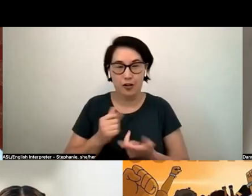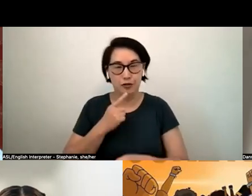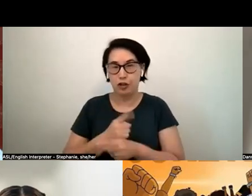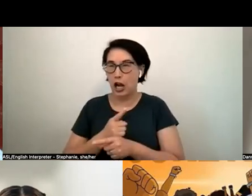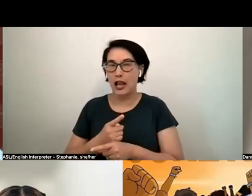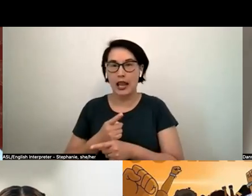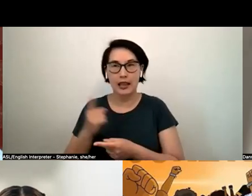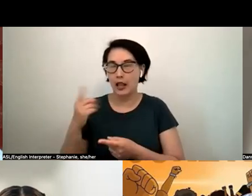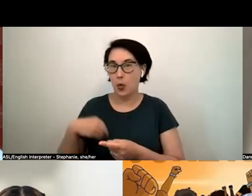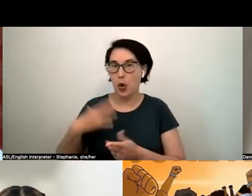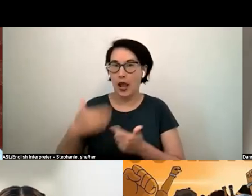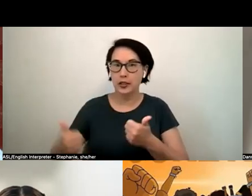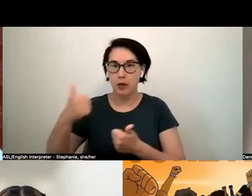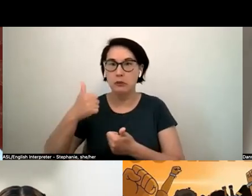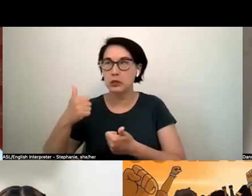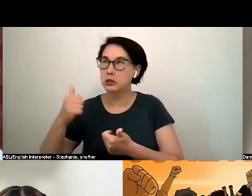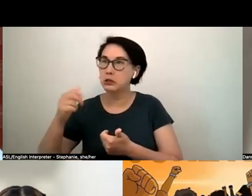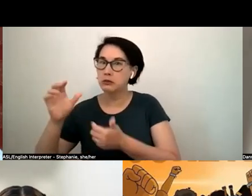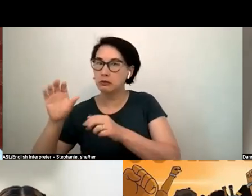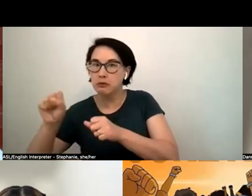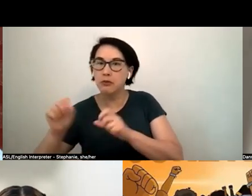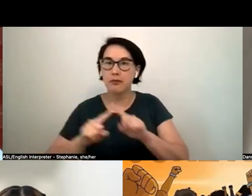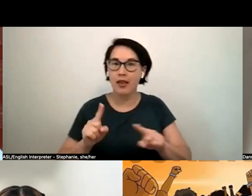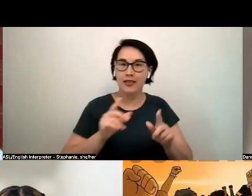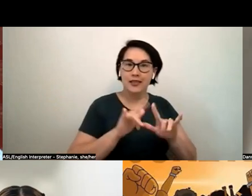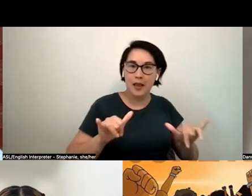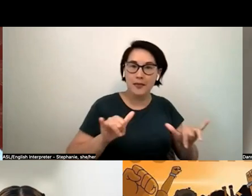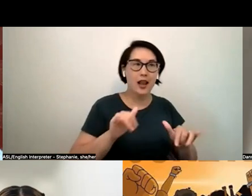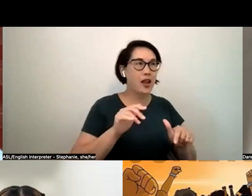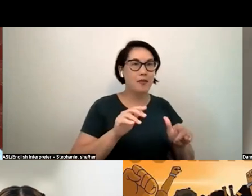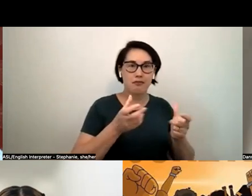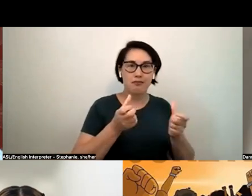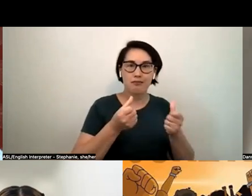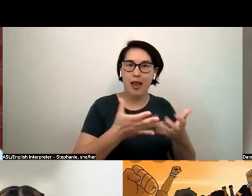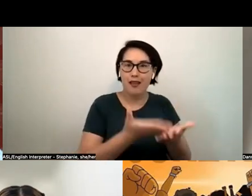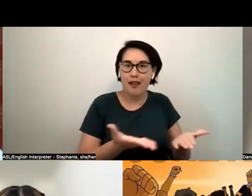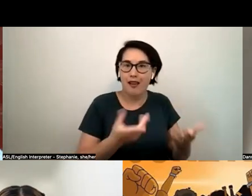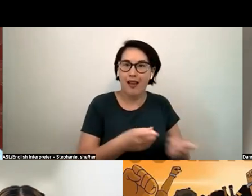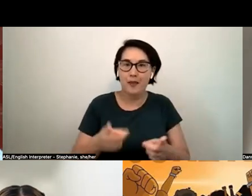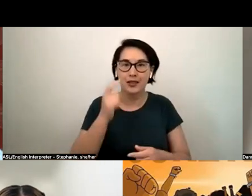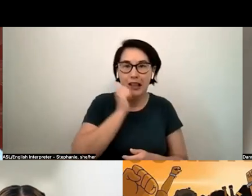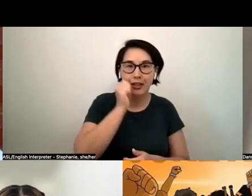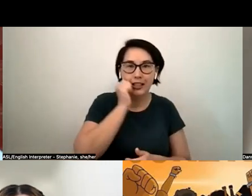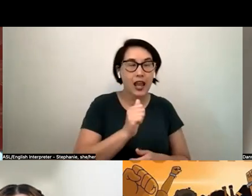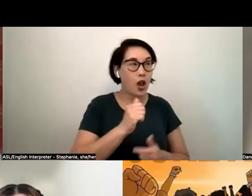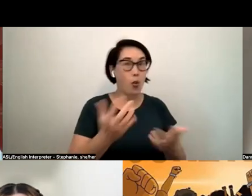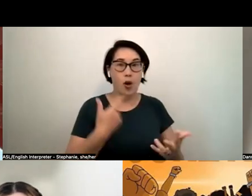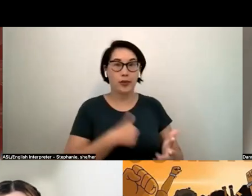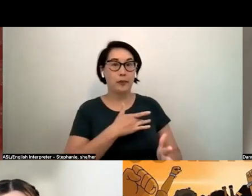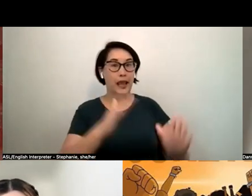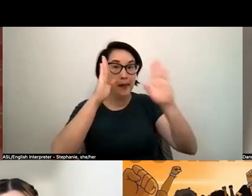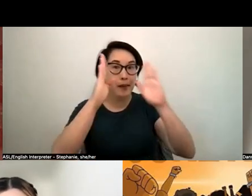you know there's so many things that happen and the things that pay attention to and uh what you're paying attention to um